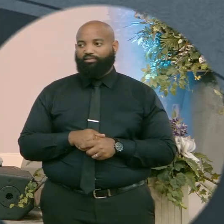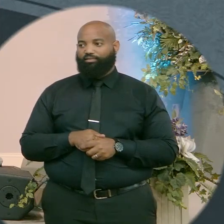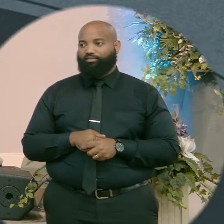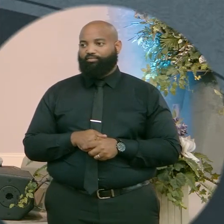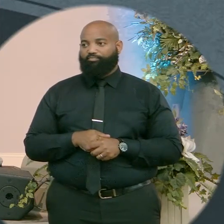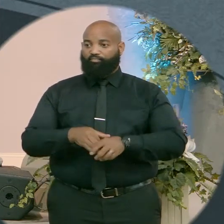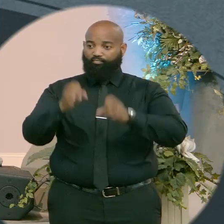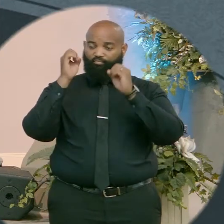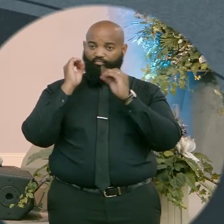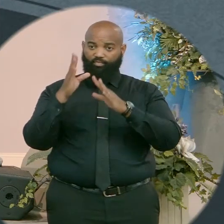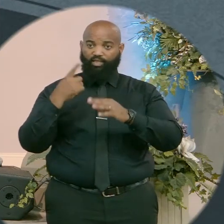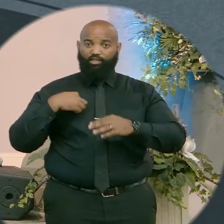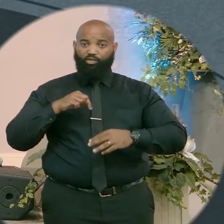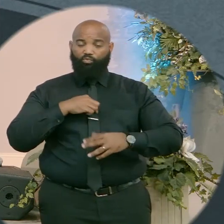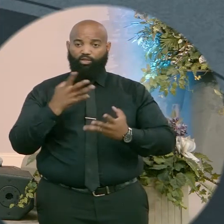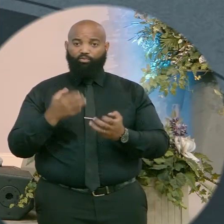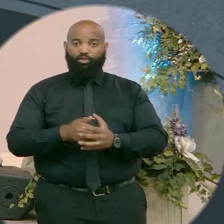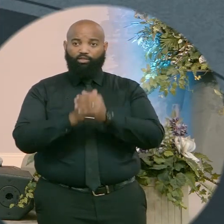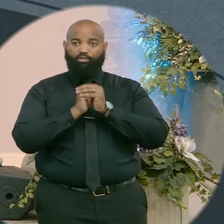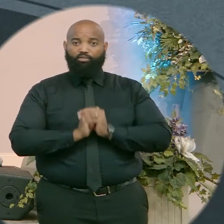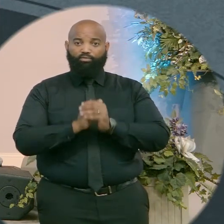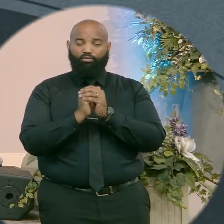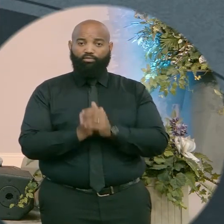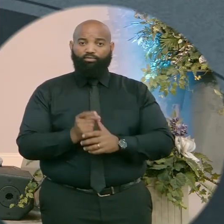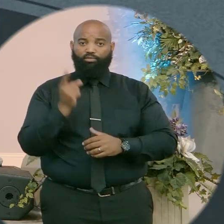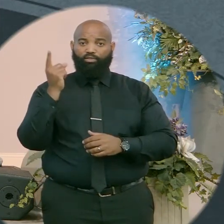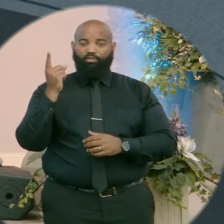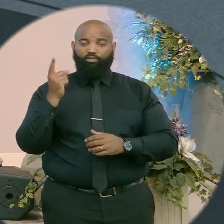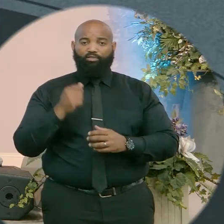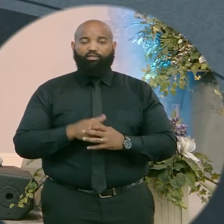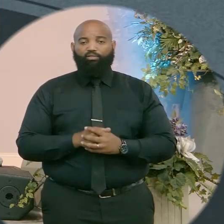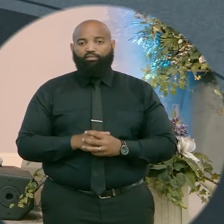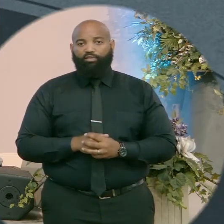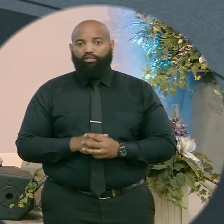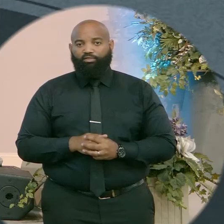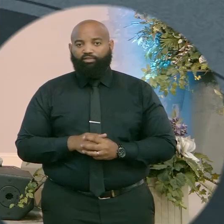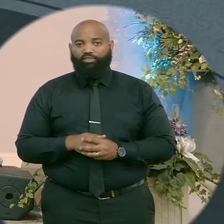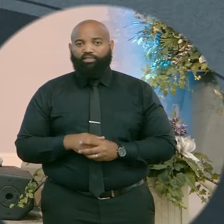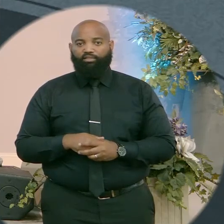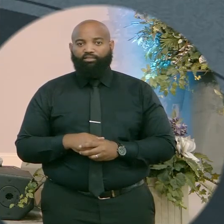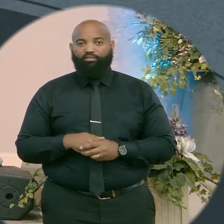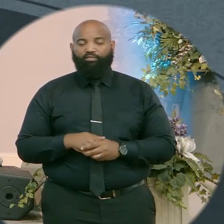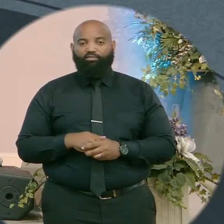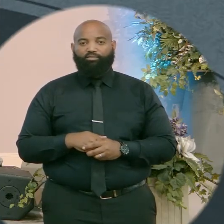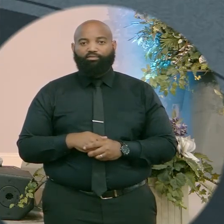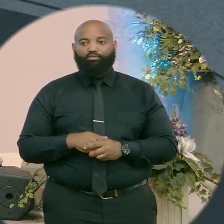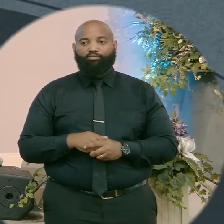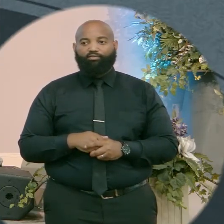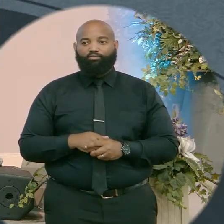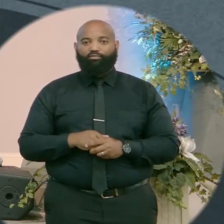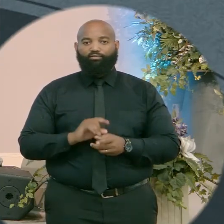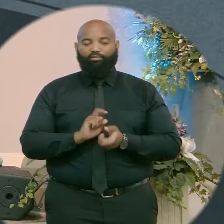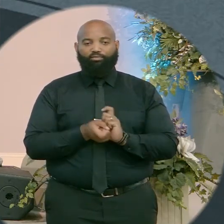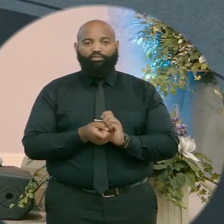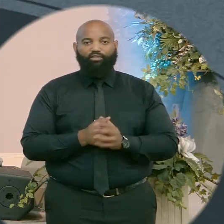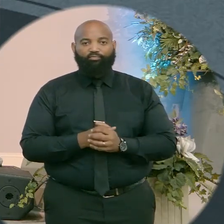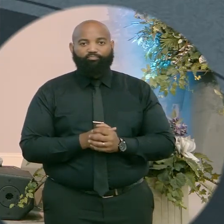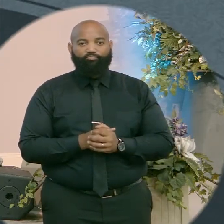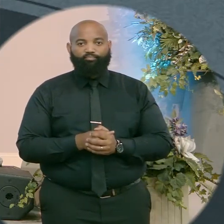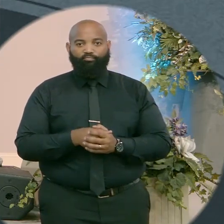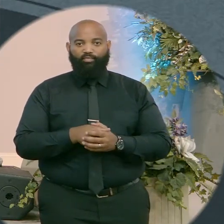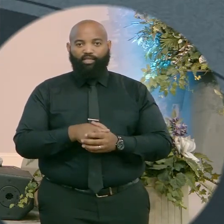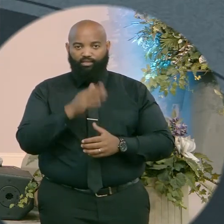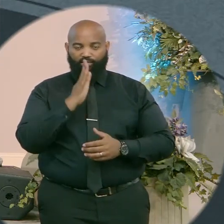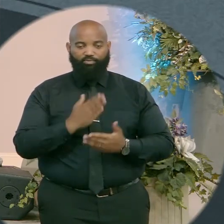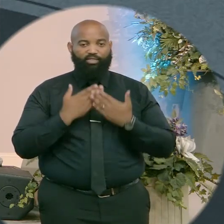Heavenly Father we just want to worship you and we just want to thank you for what you've done today. For revealing